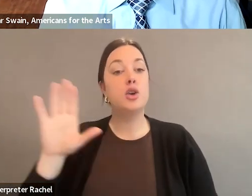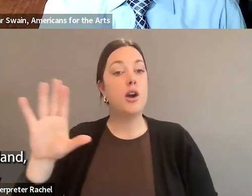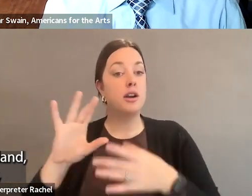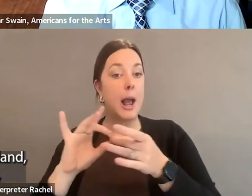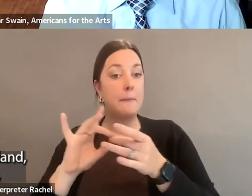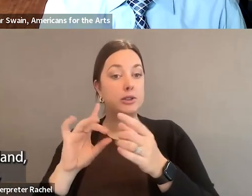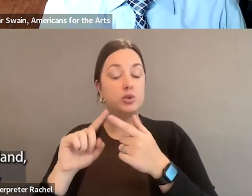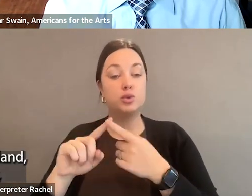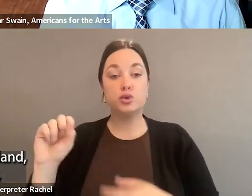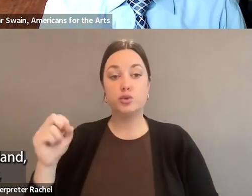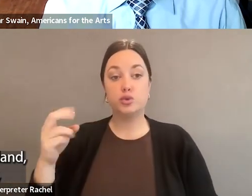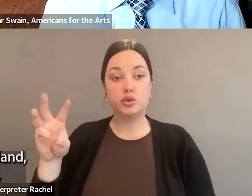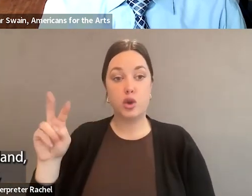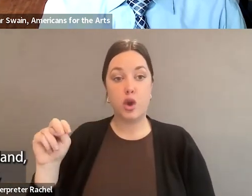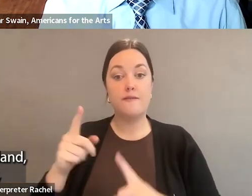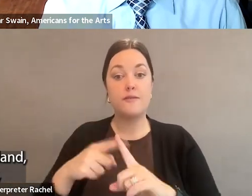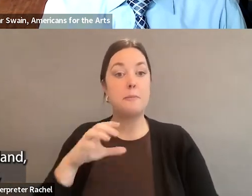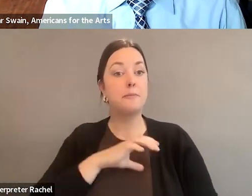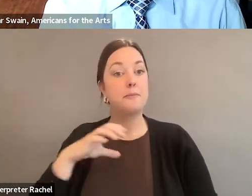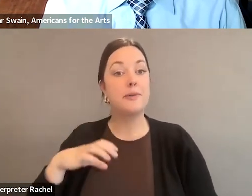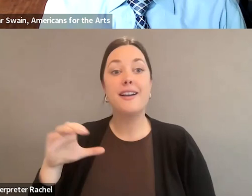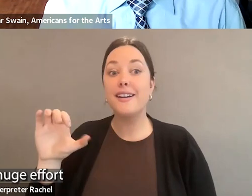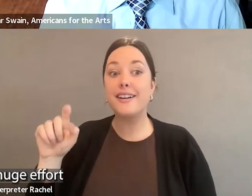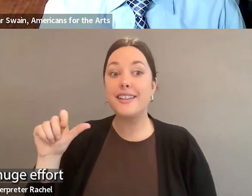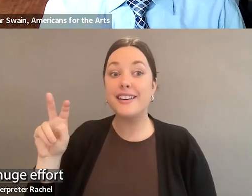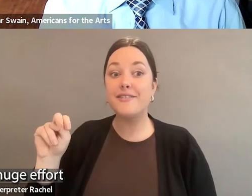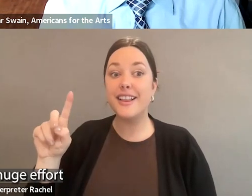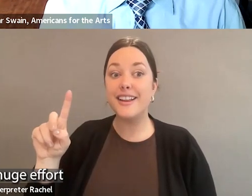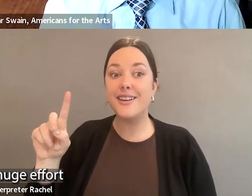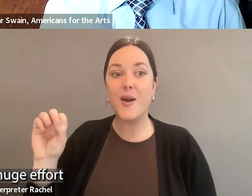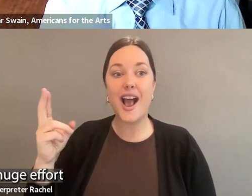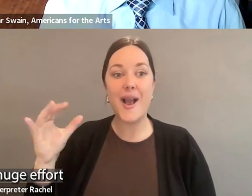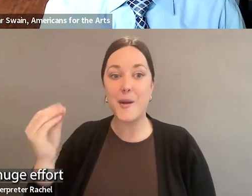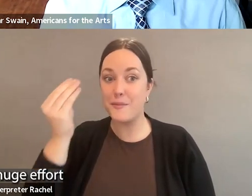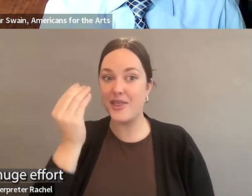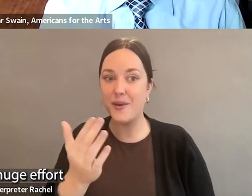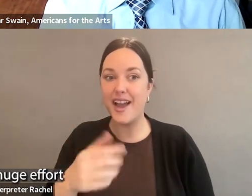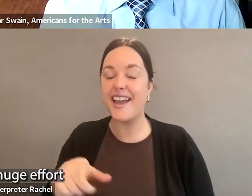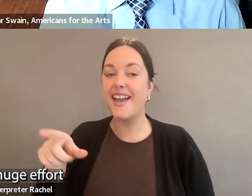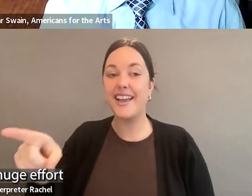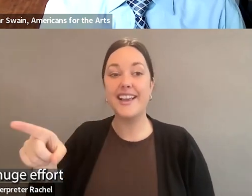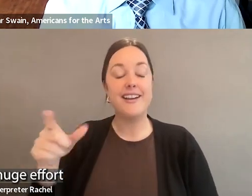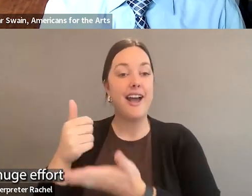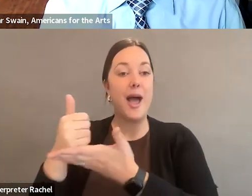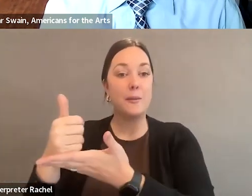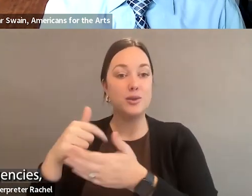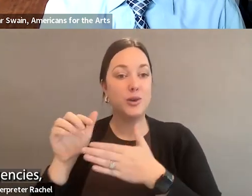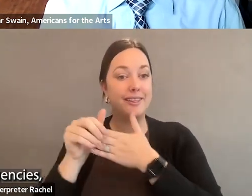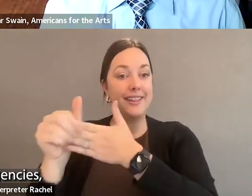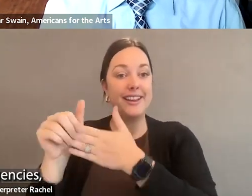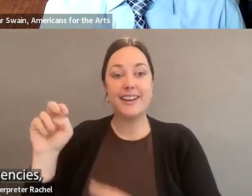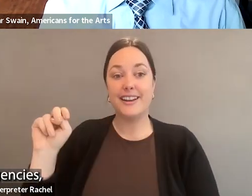who hails from Cleveland, Ohio, by the way, and helped to lead that huge NEVA effort.